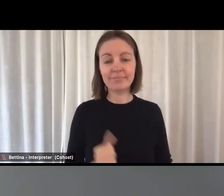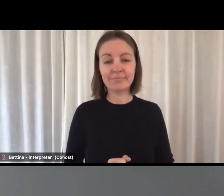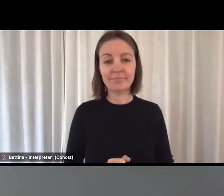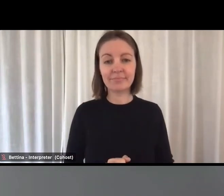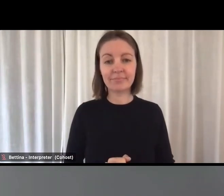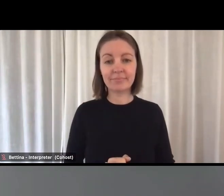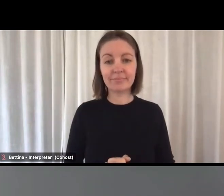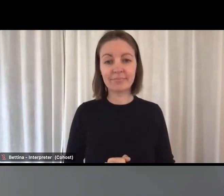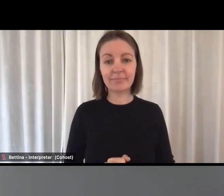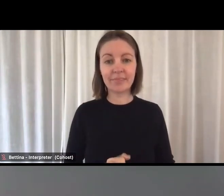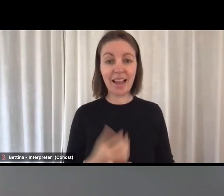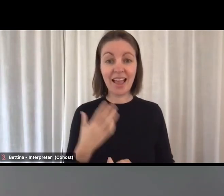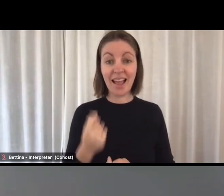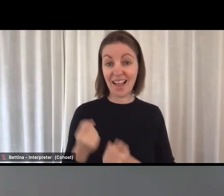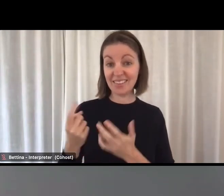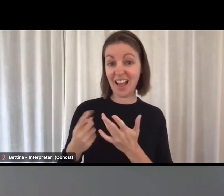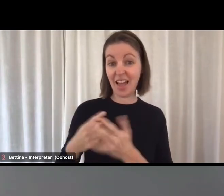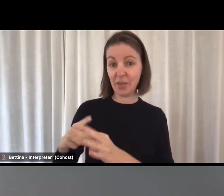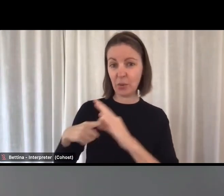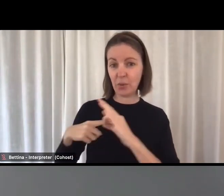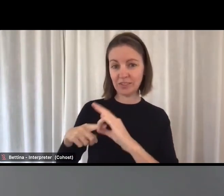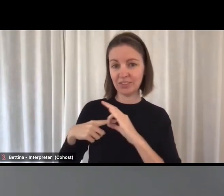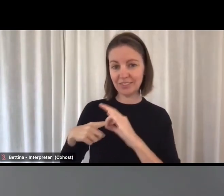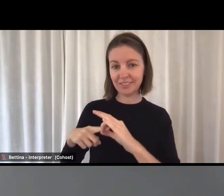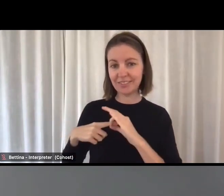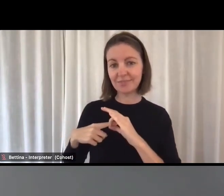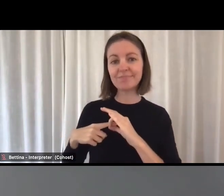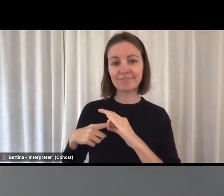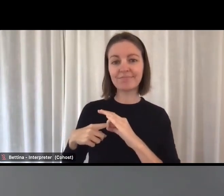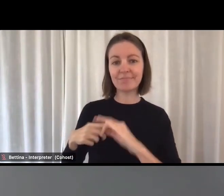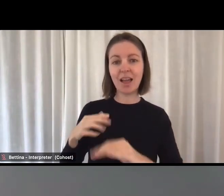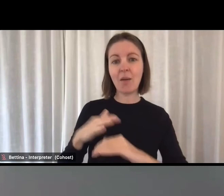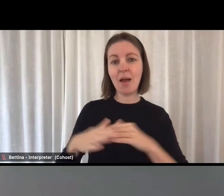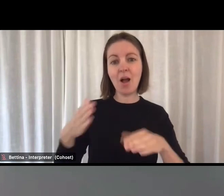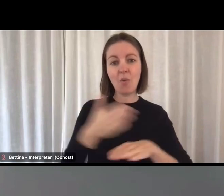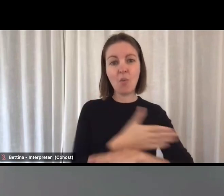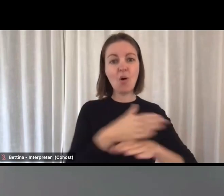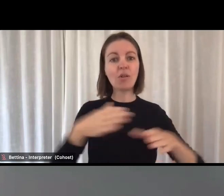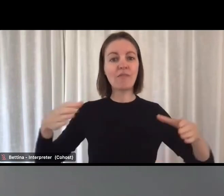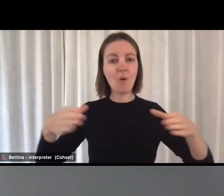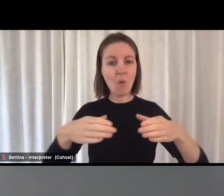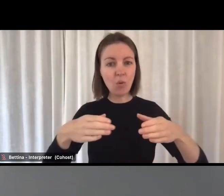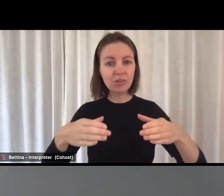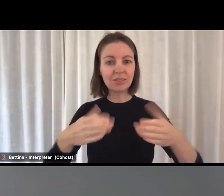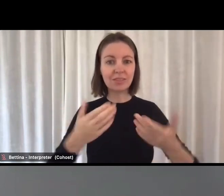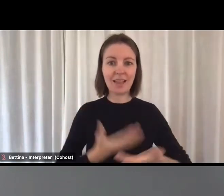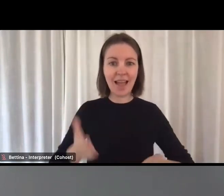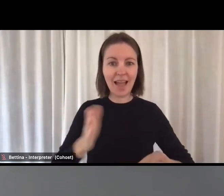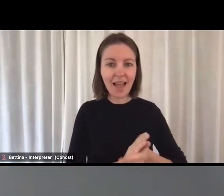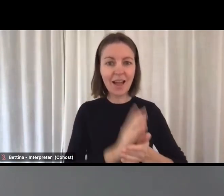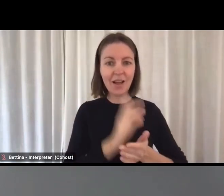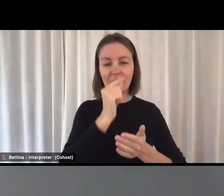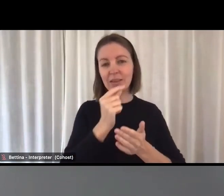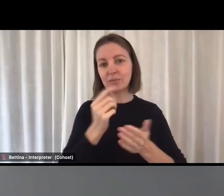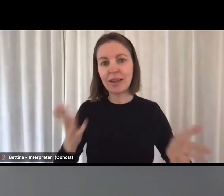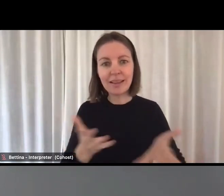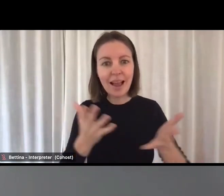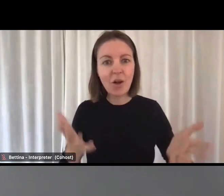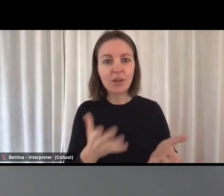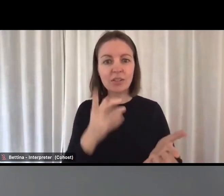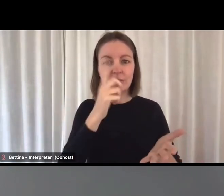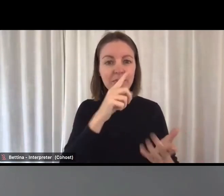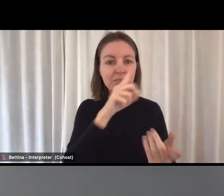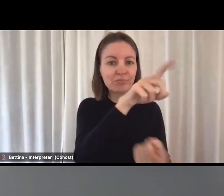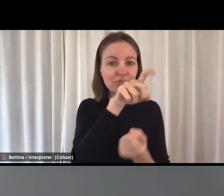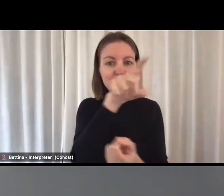are not related to this webinar, but I think go broadly to the issues facing the workforce was, you know, how do we also encourage recruitment and